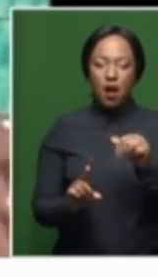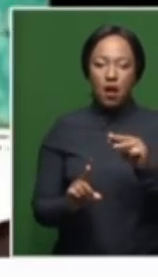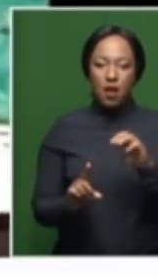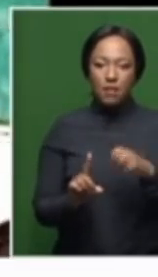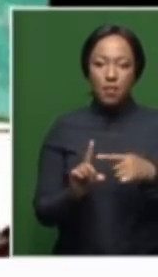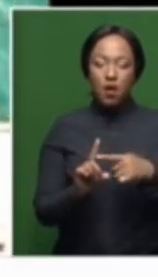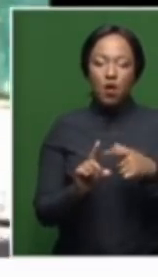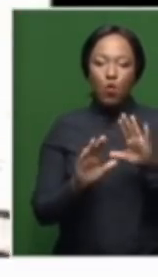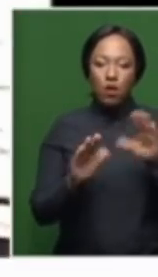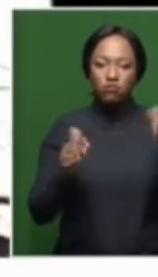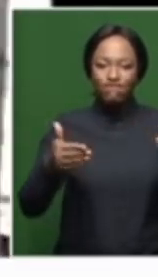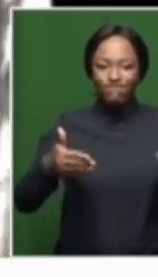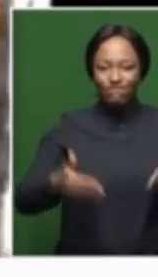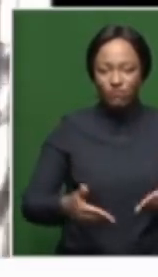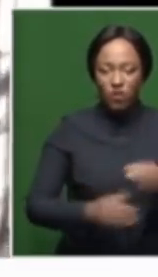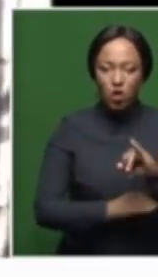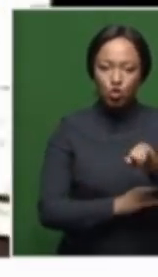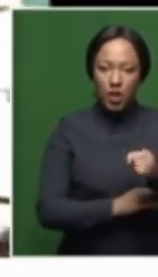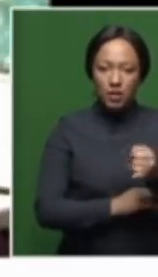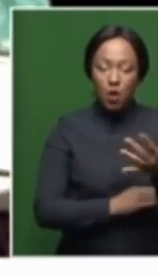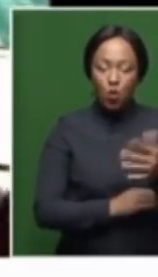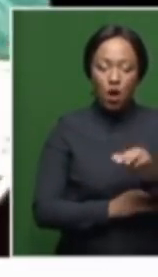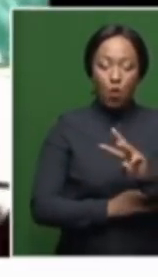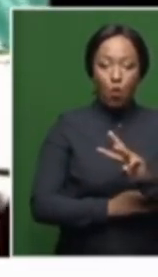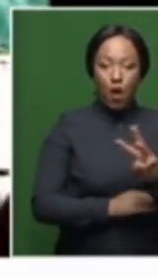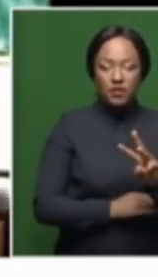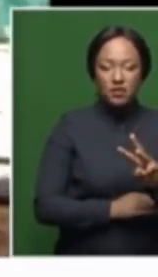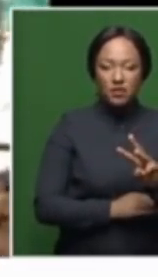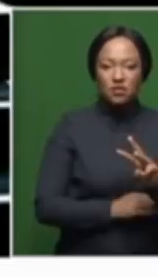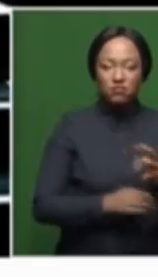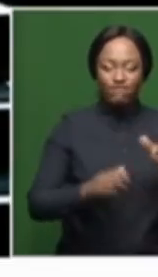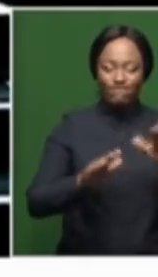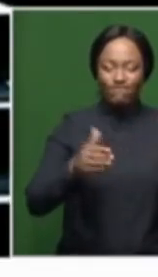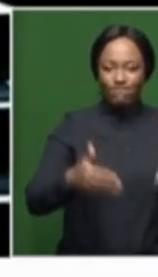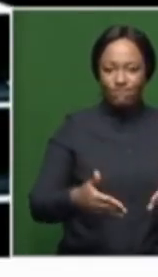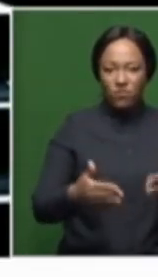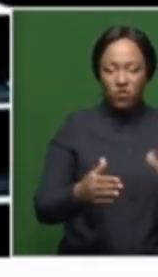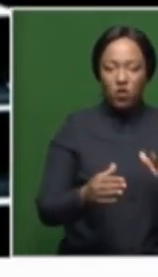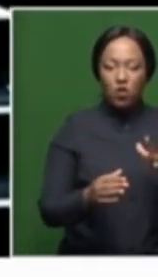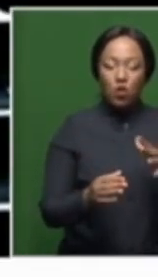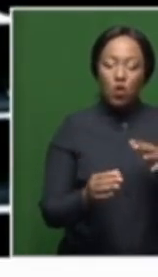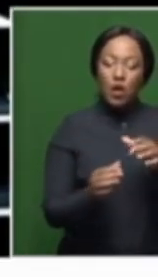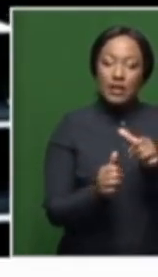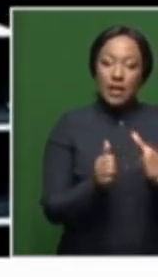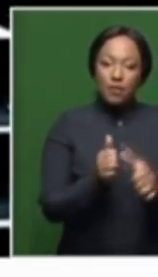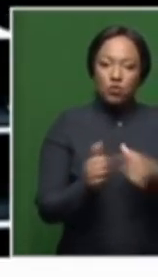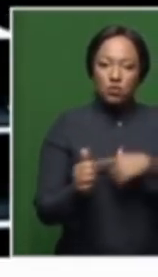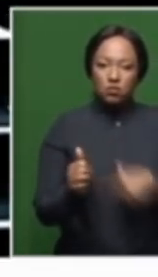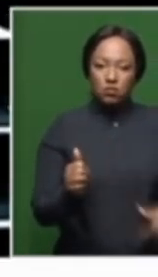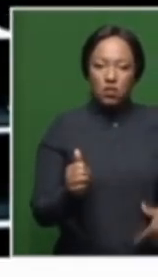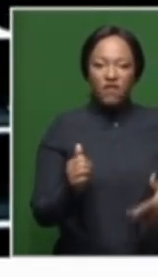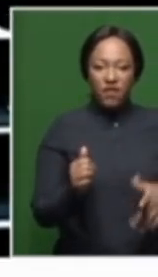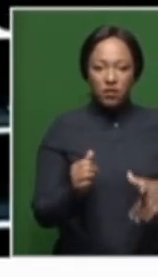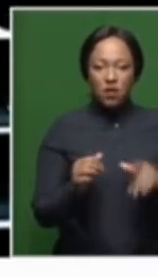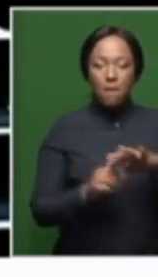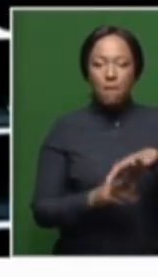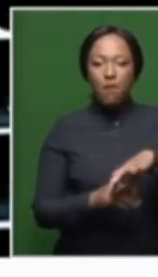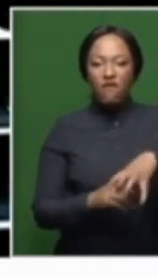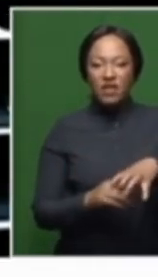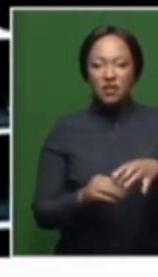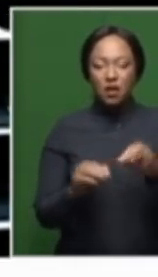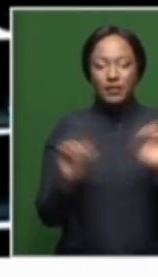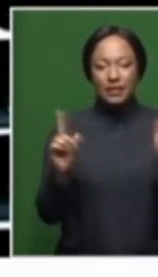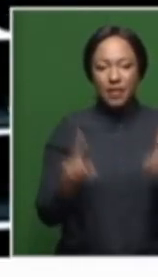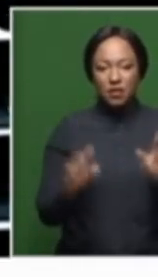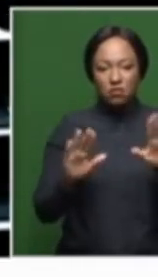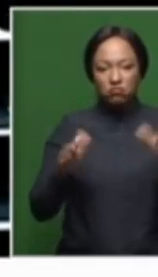in Johannesburg today. Acting President David Mabuza has granted him a special provincial official funeral. Ibrahim